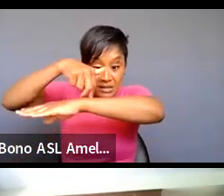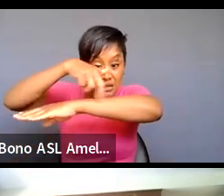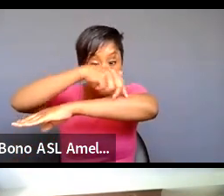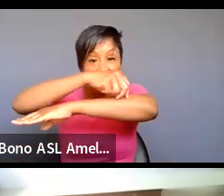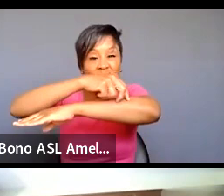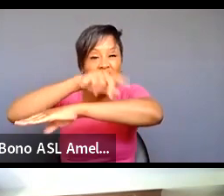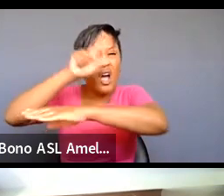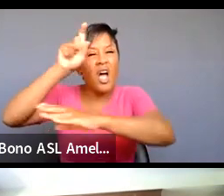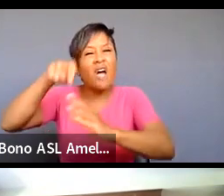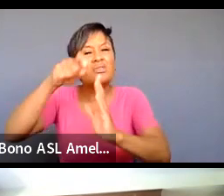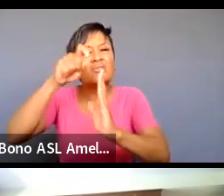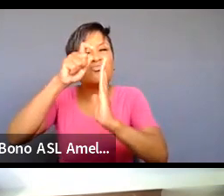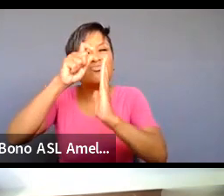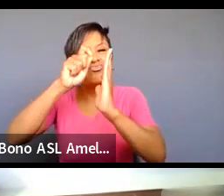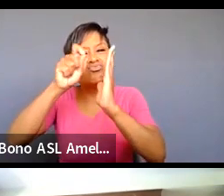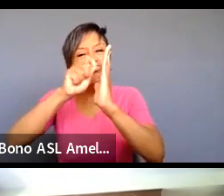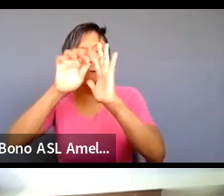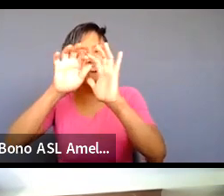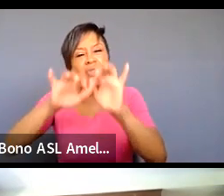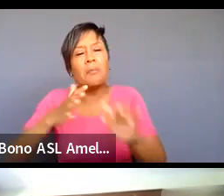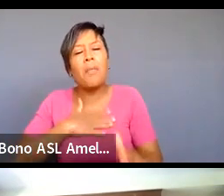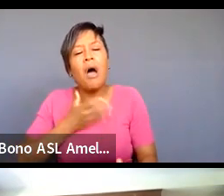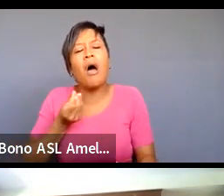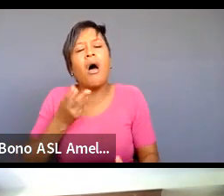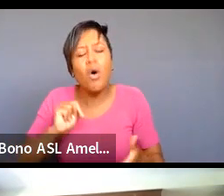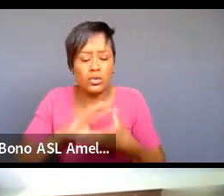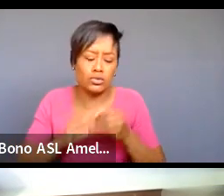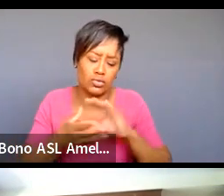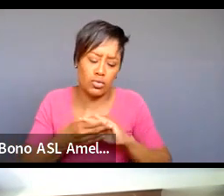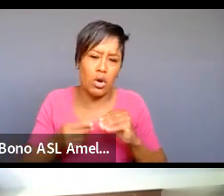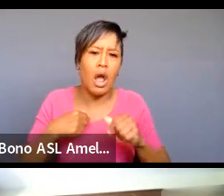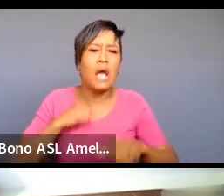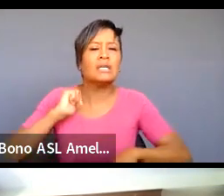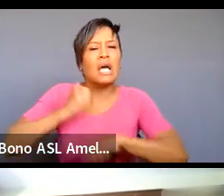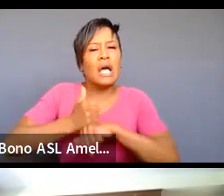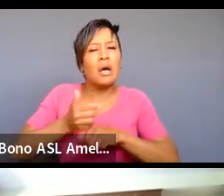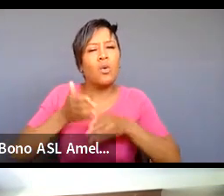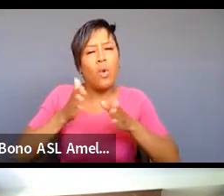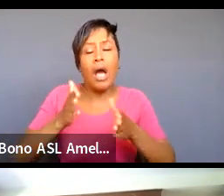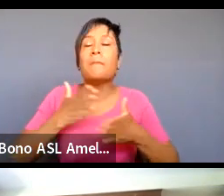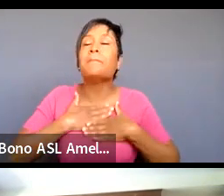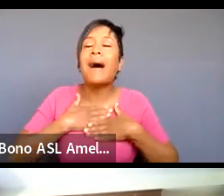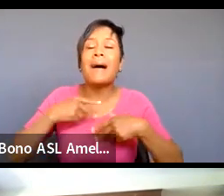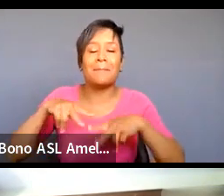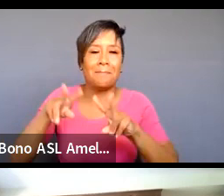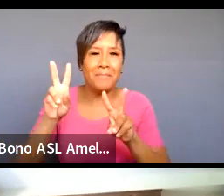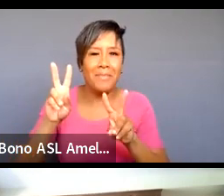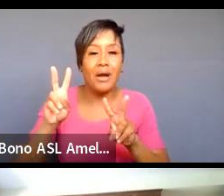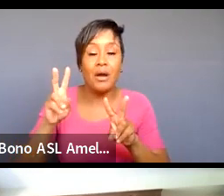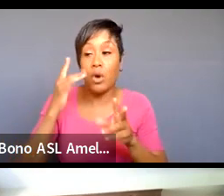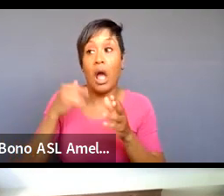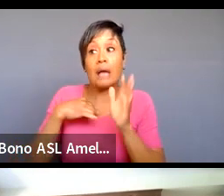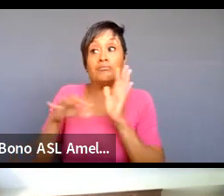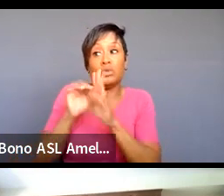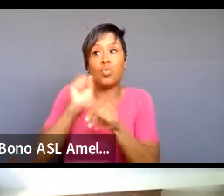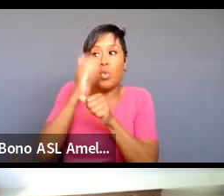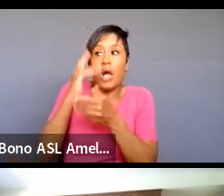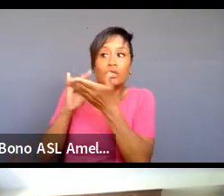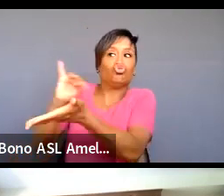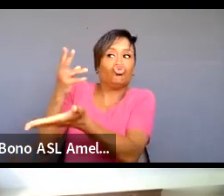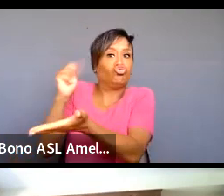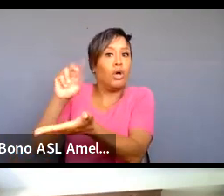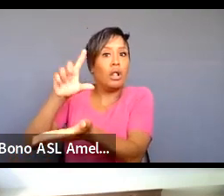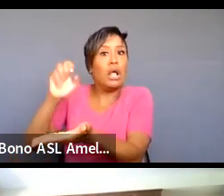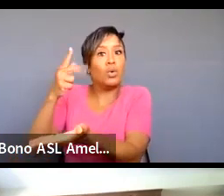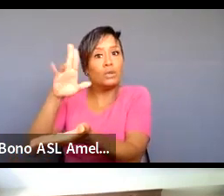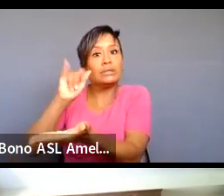write my own stories and i was going to do it in the way that i admired and so i chose solo work because john leguizamo made me feel that sharing my